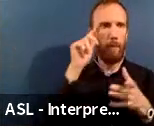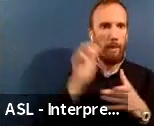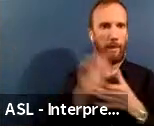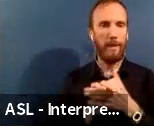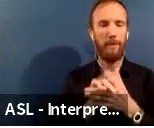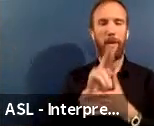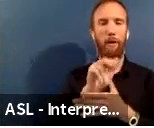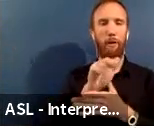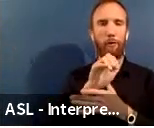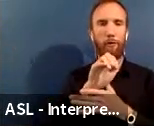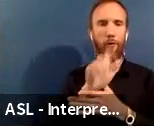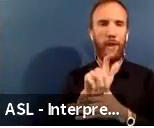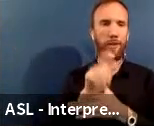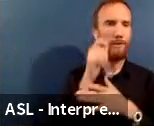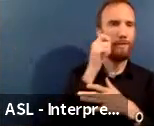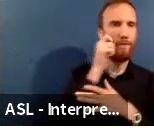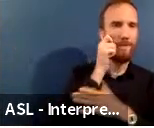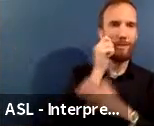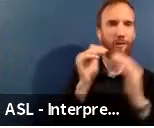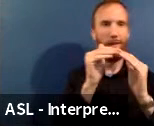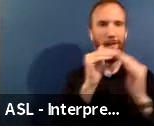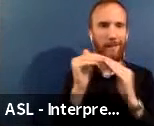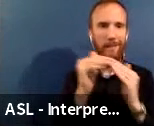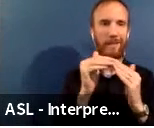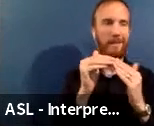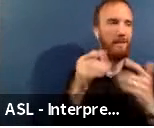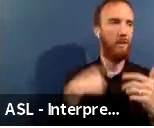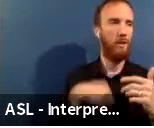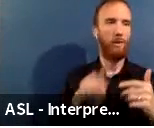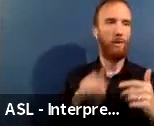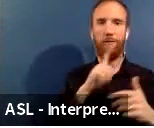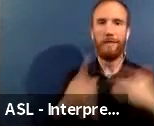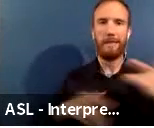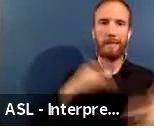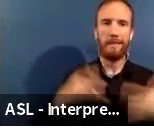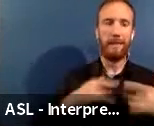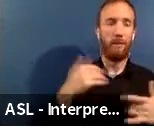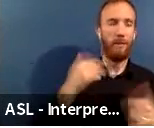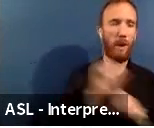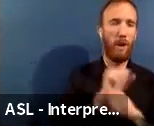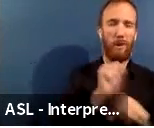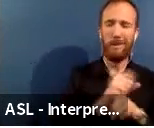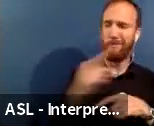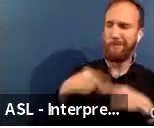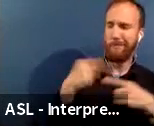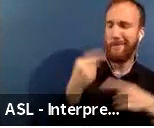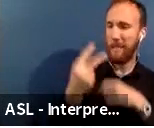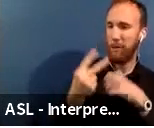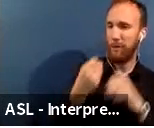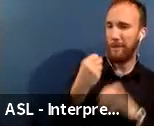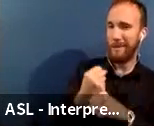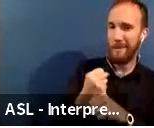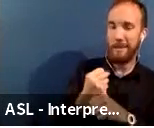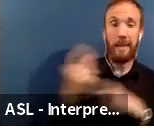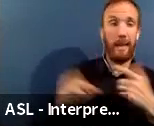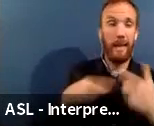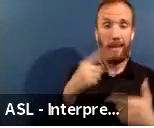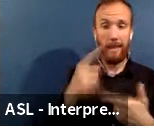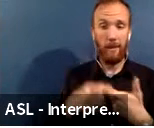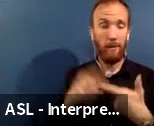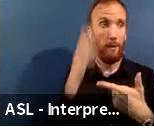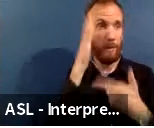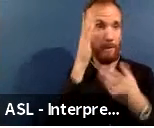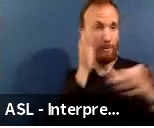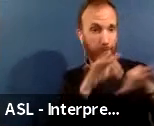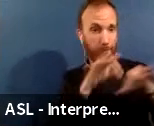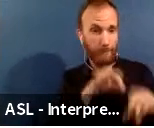And so we're excited to just share with you the work that has been happening for two years and then give you an opportunity to ask us questions. Some